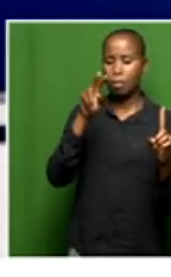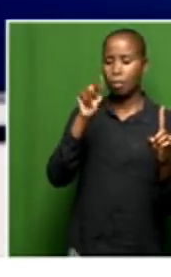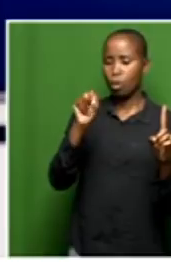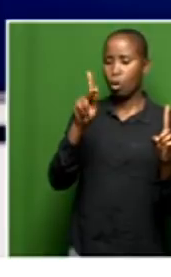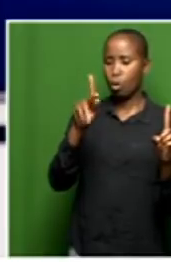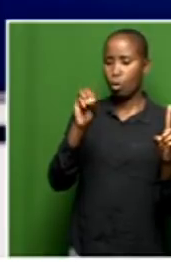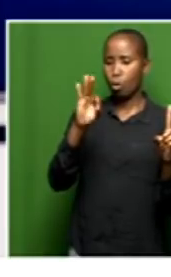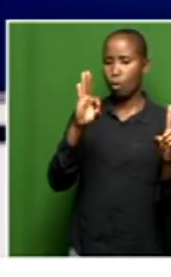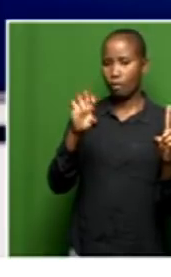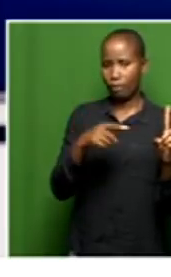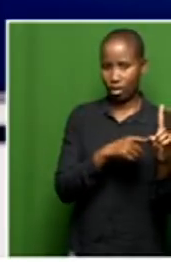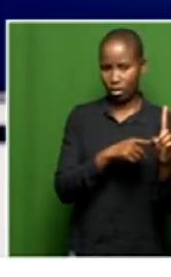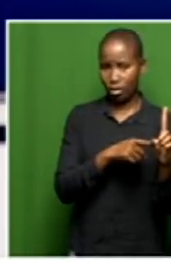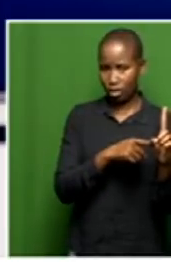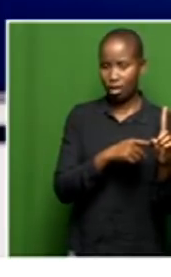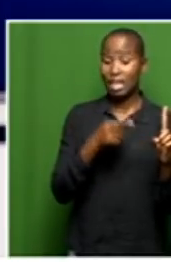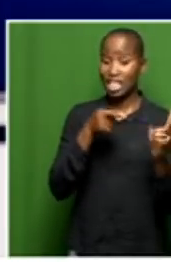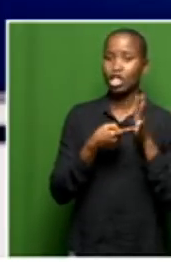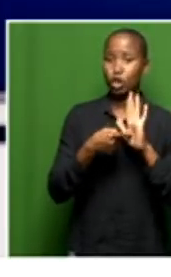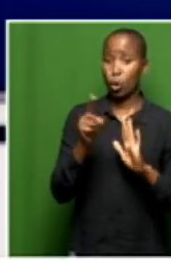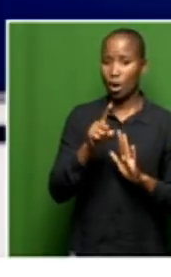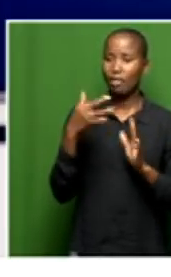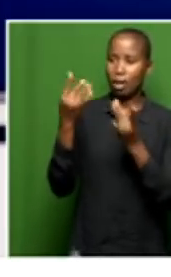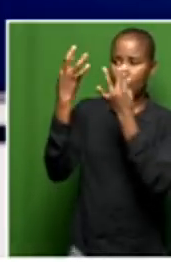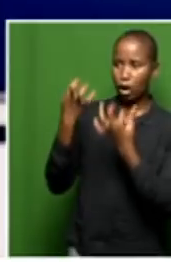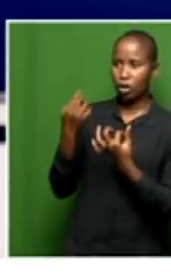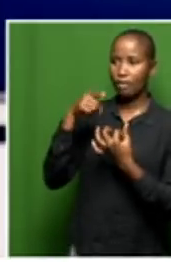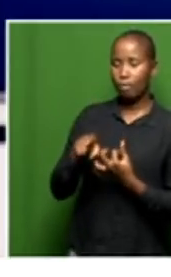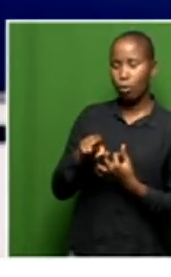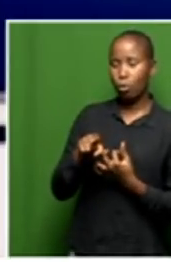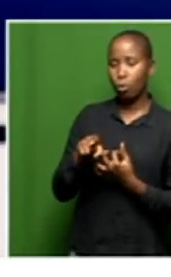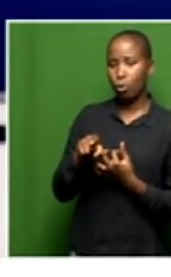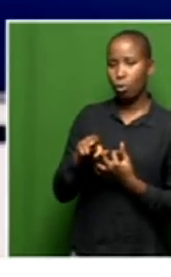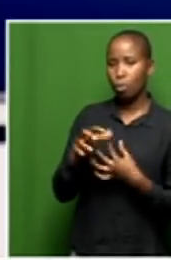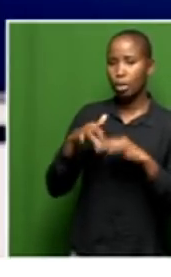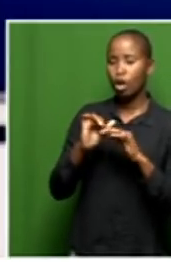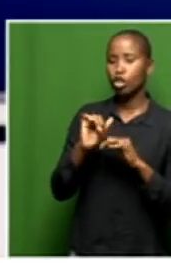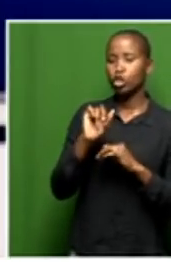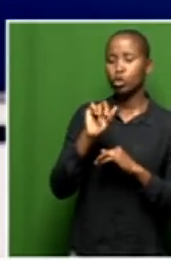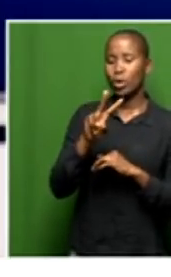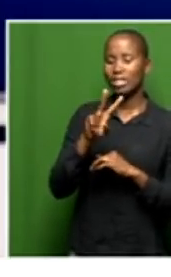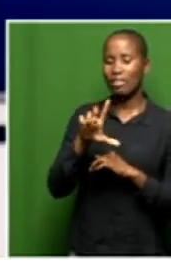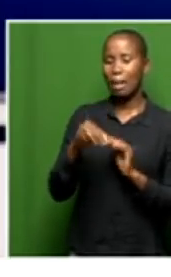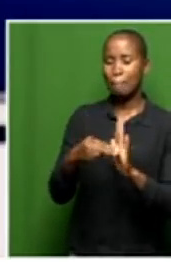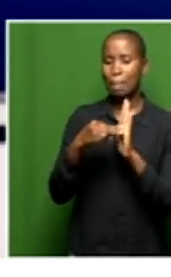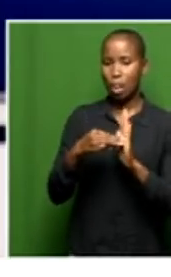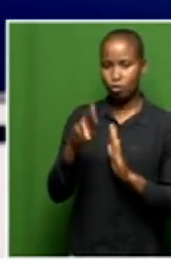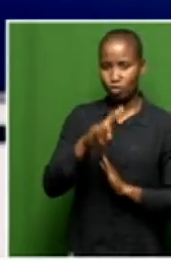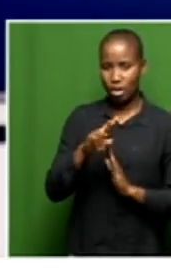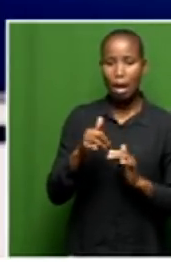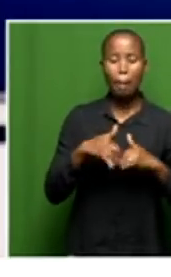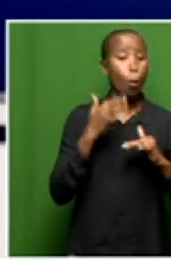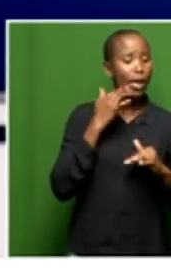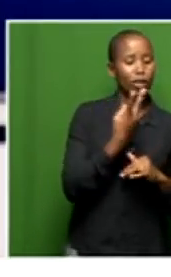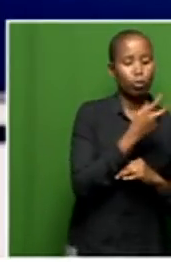According to those records, it shows that it was budgeted for 27 million rand in 2009